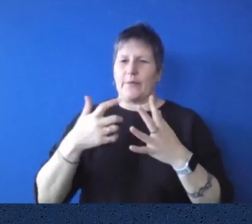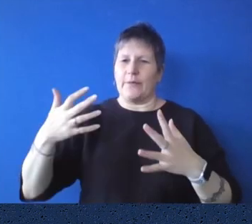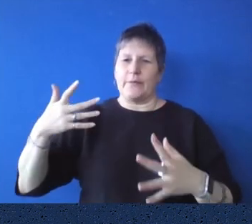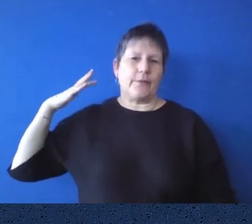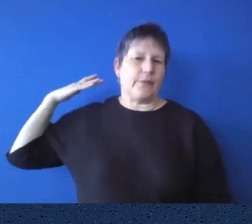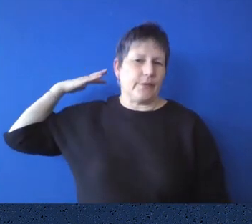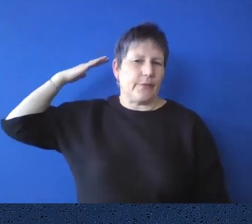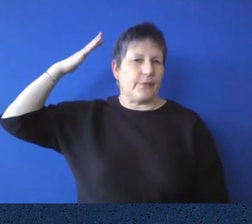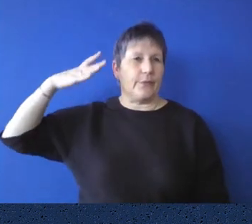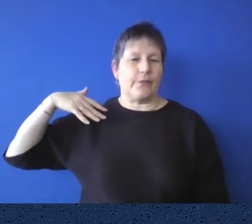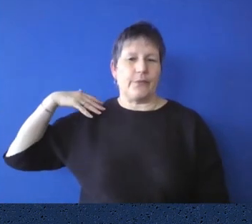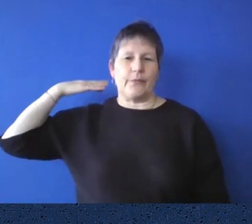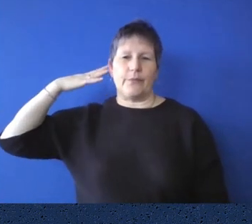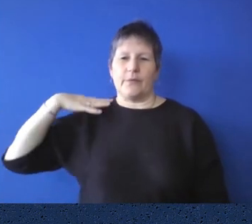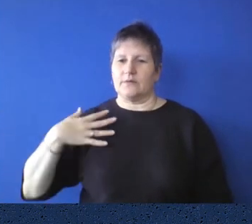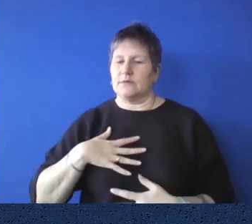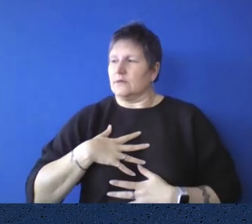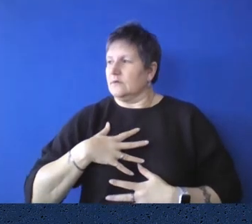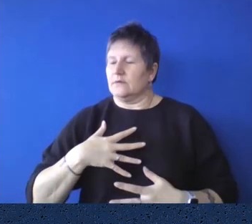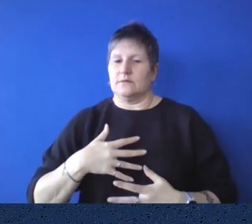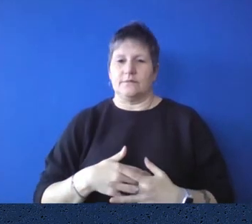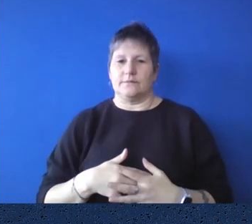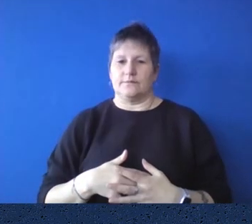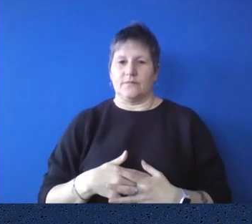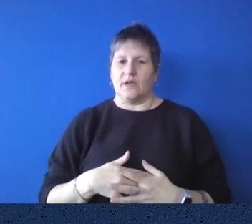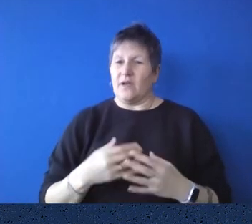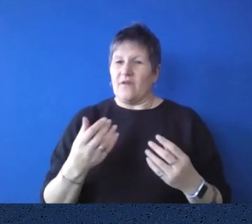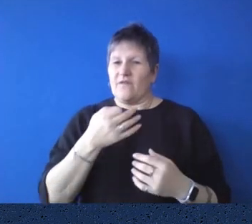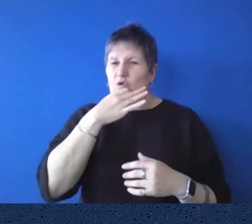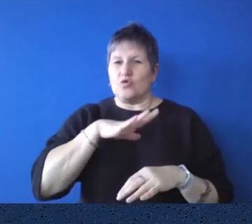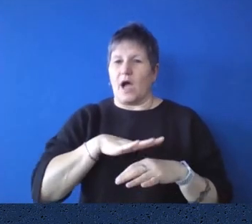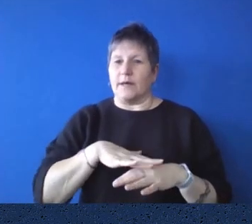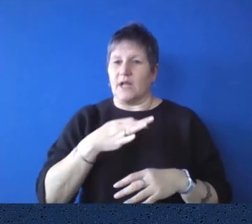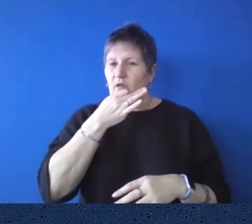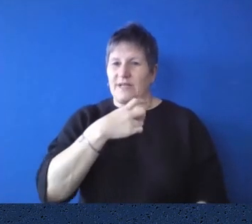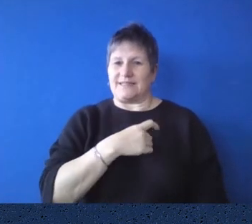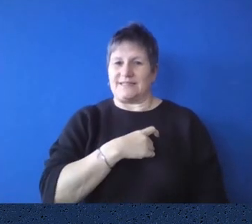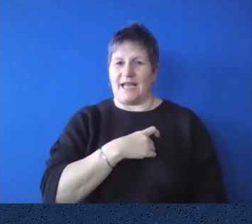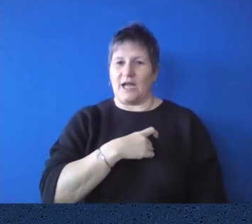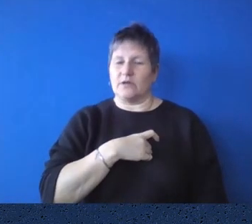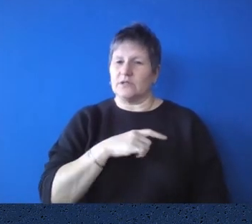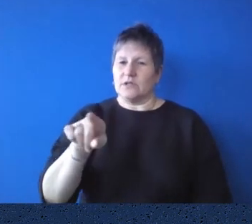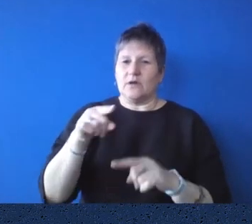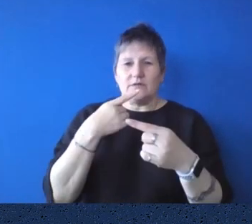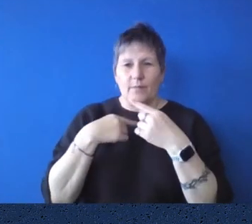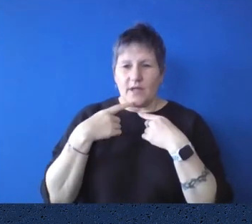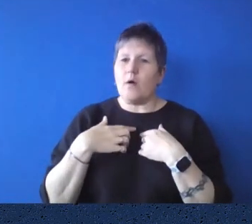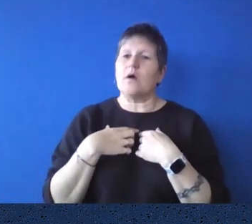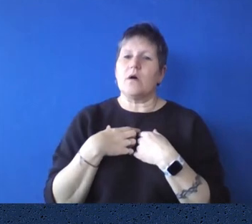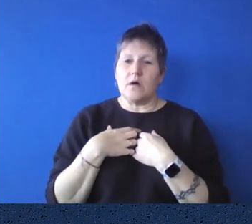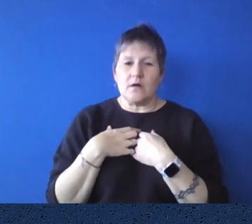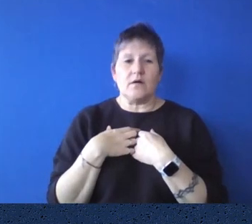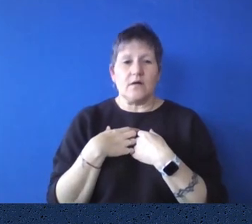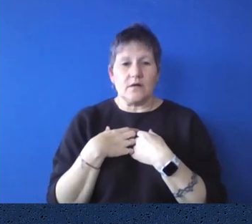shoulder and, um, it freaked her out a few times. And she said, um, she was telling me about it. And,